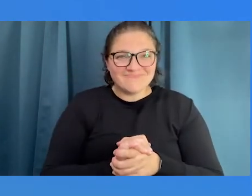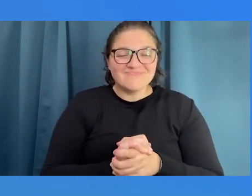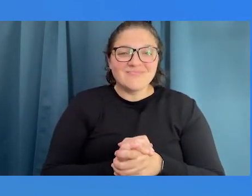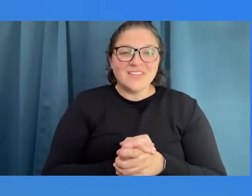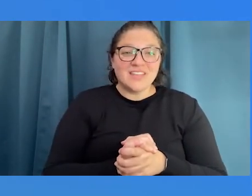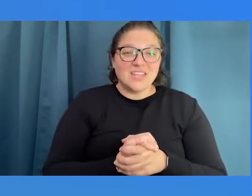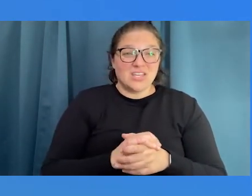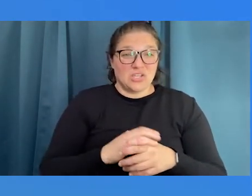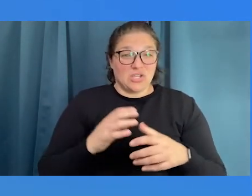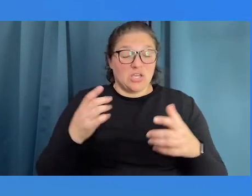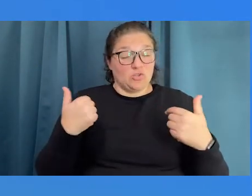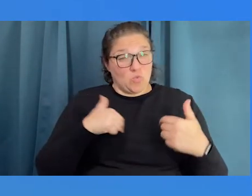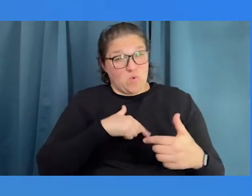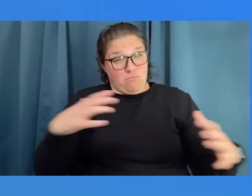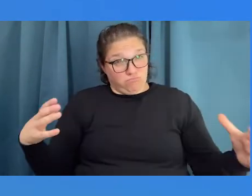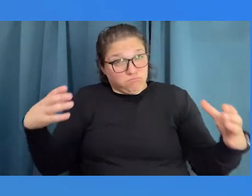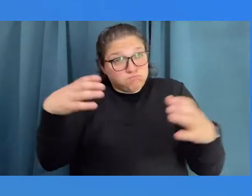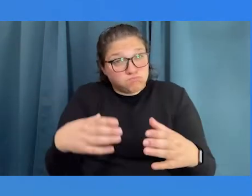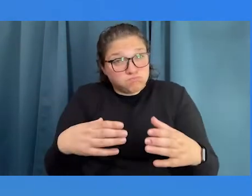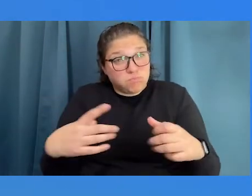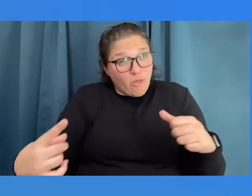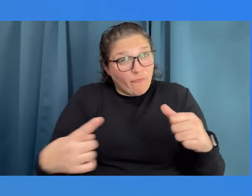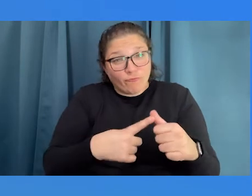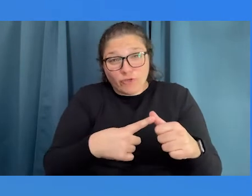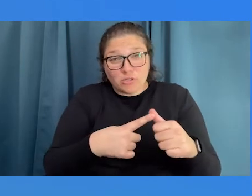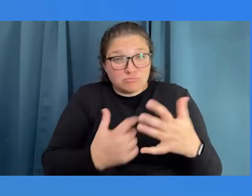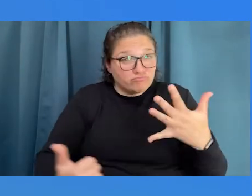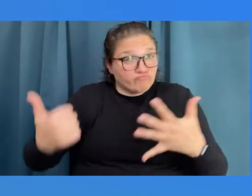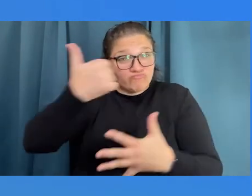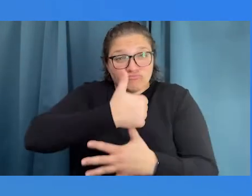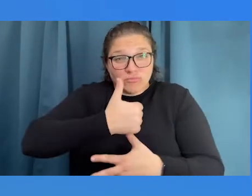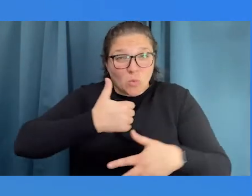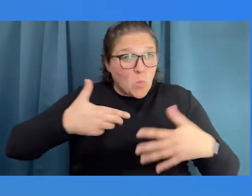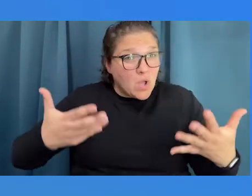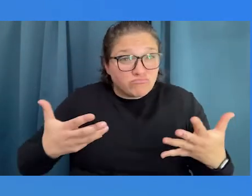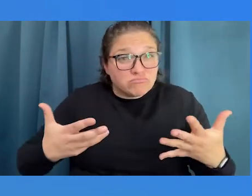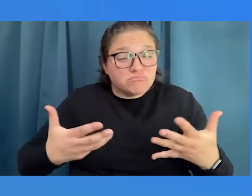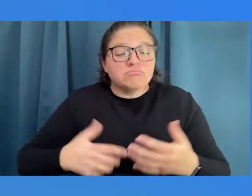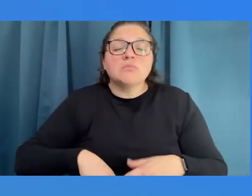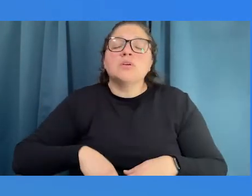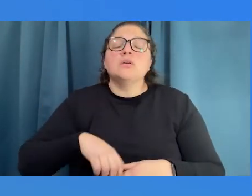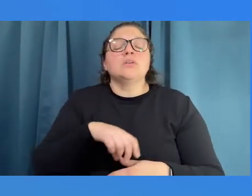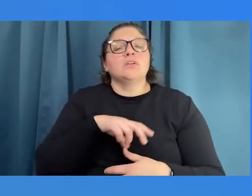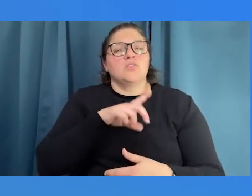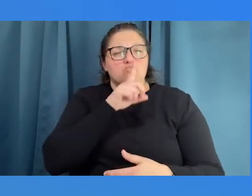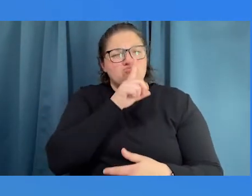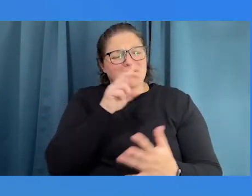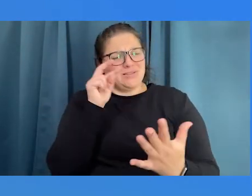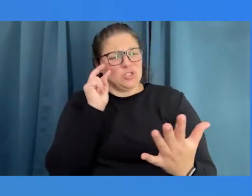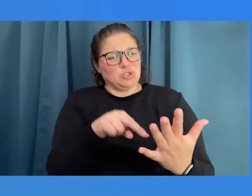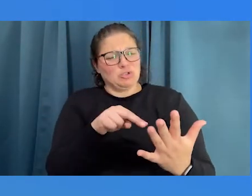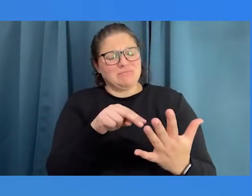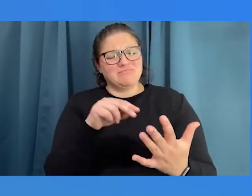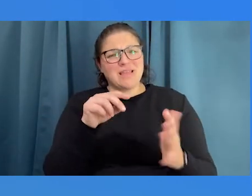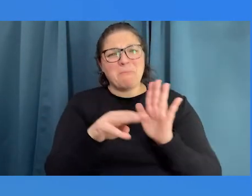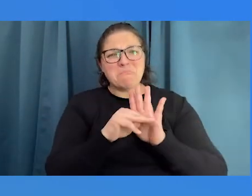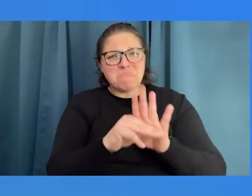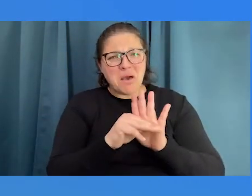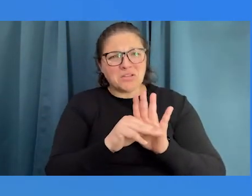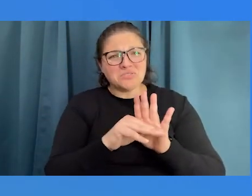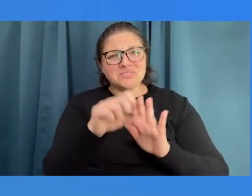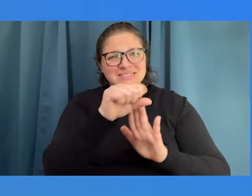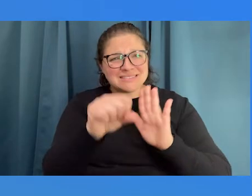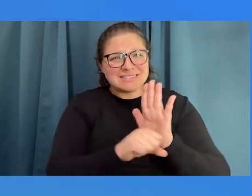So when we came together, the first order of business was really to attend to the model state plan